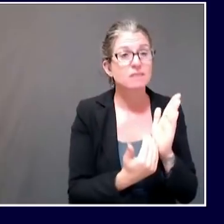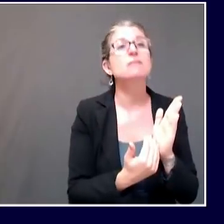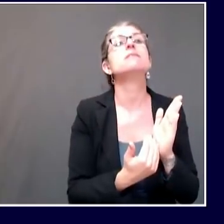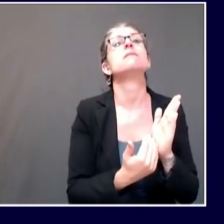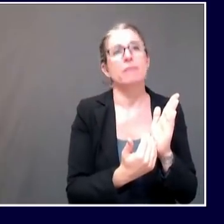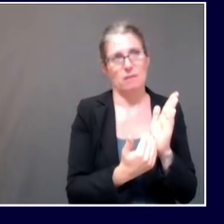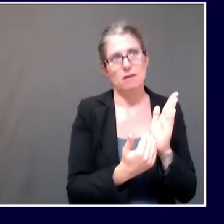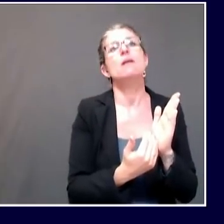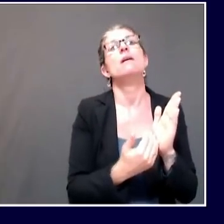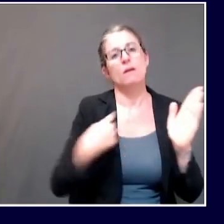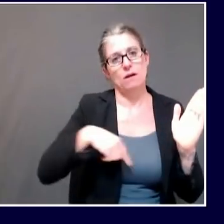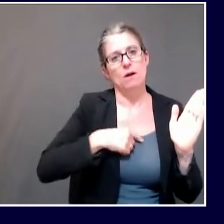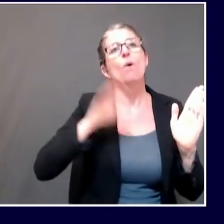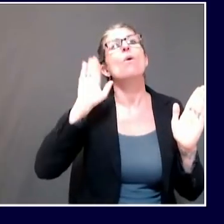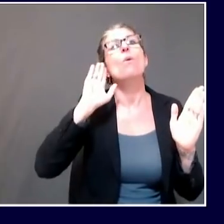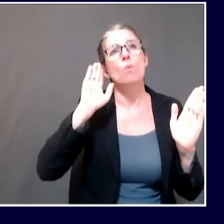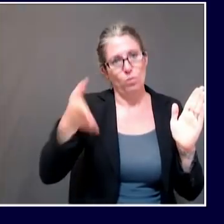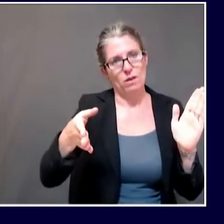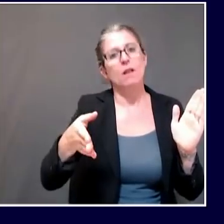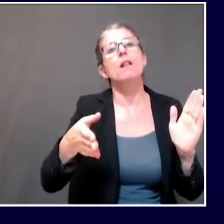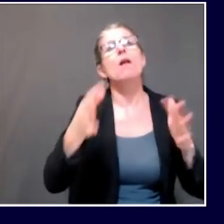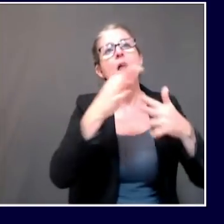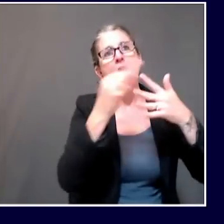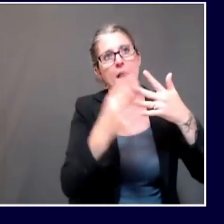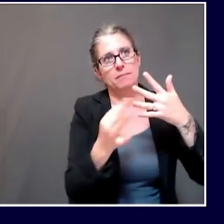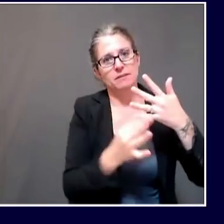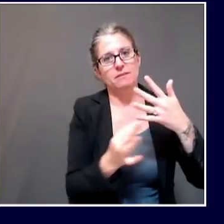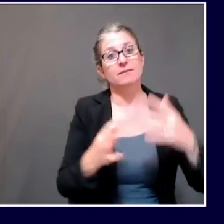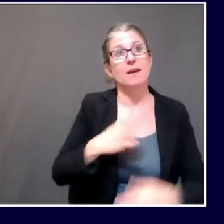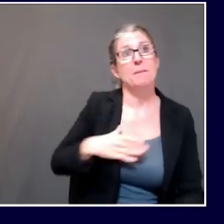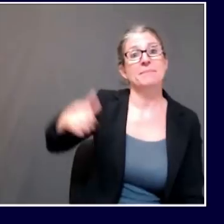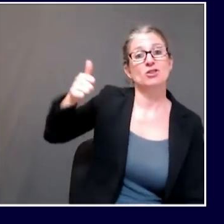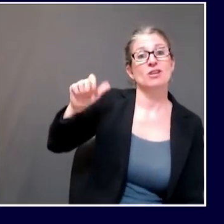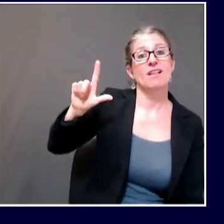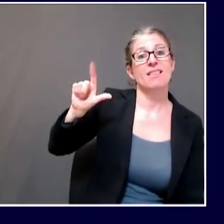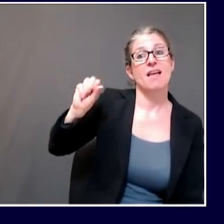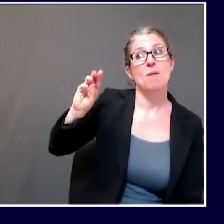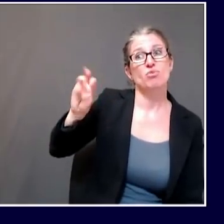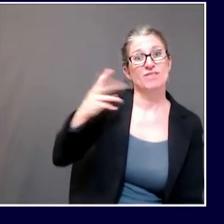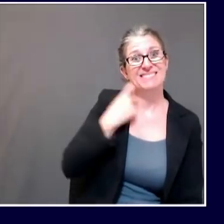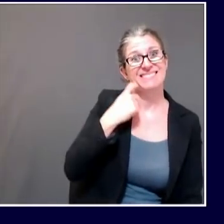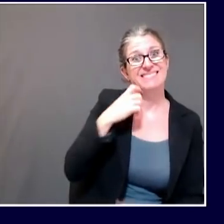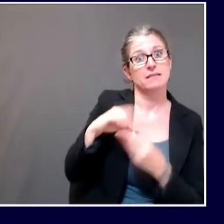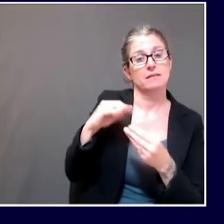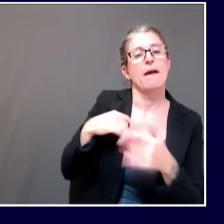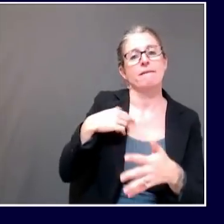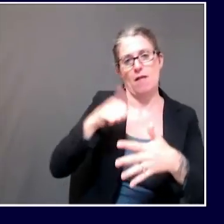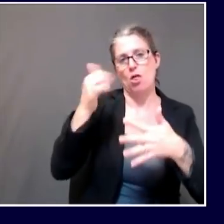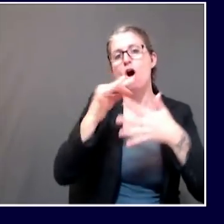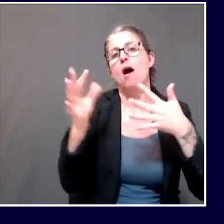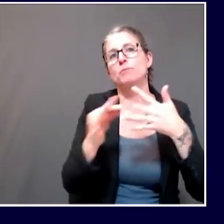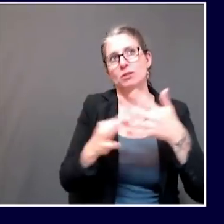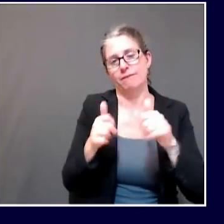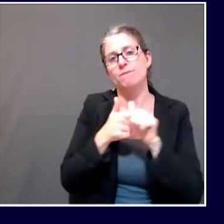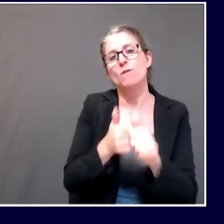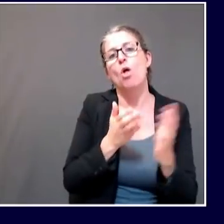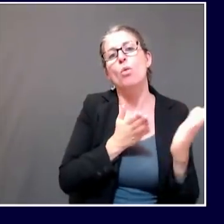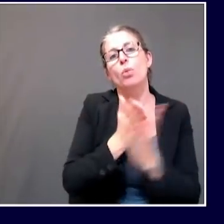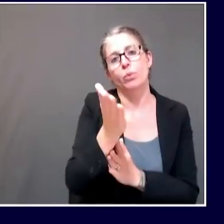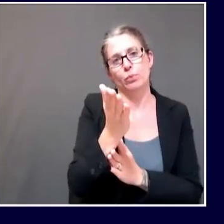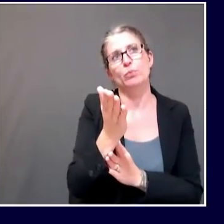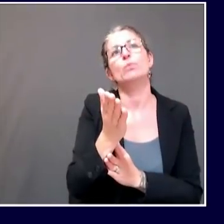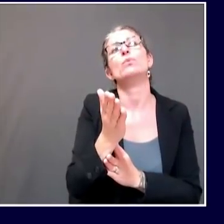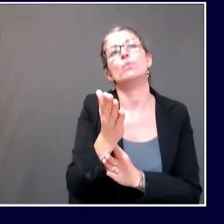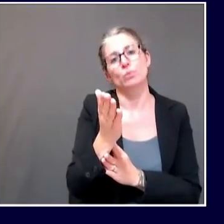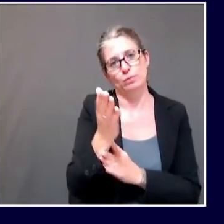is doing so in a manner that stays safe. That's why we keep in touch with these facilities as they are working through the outbreaks. But